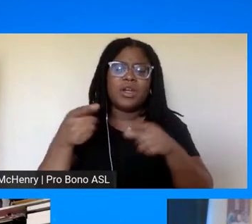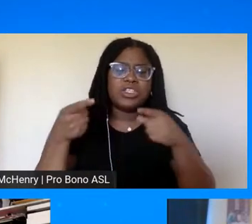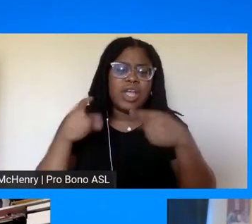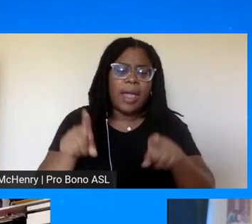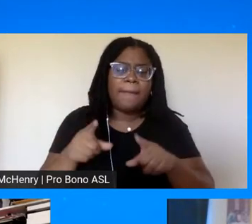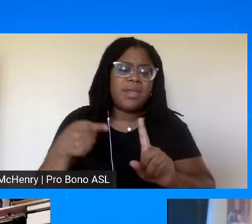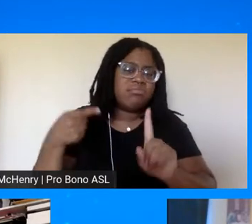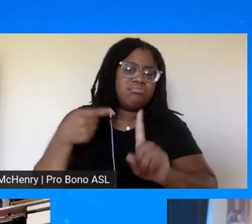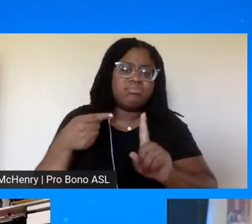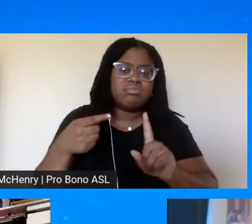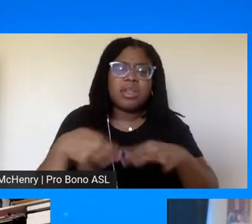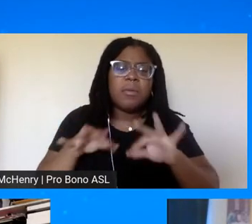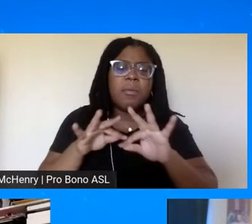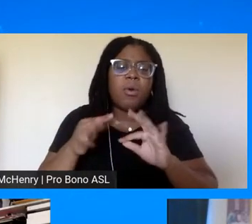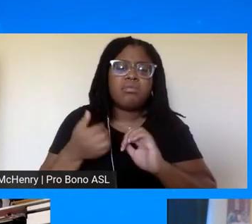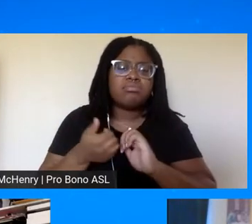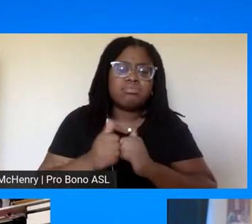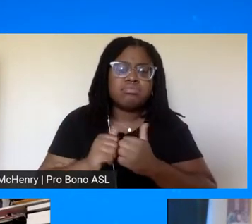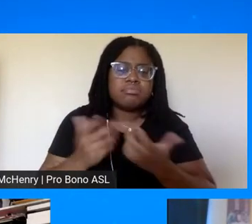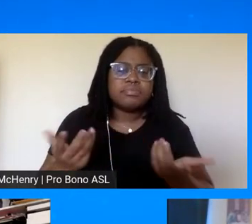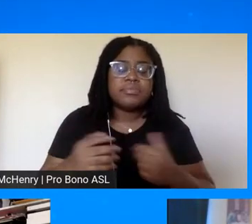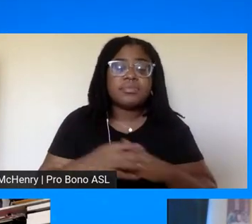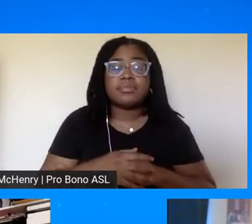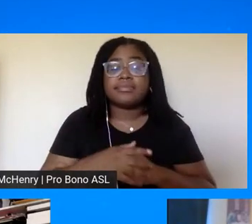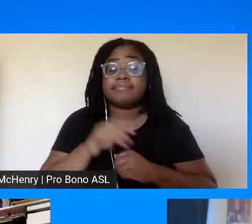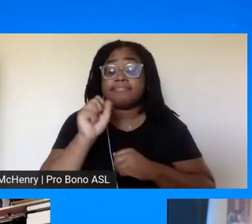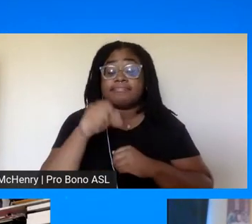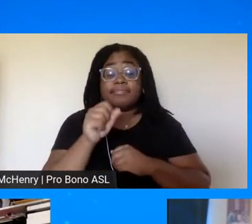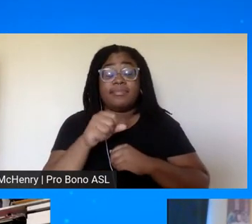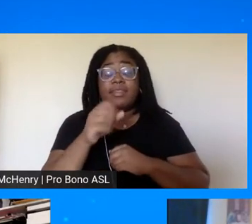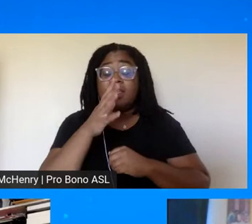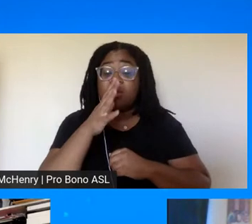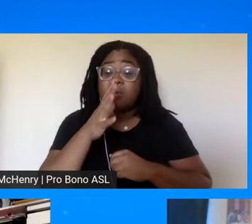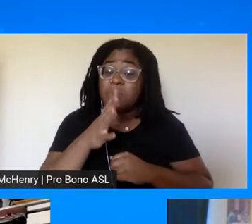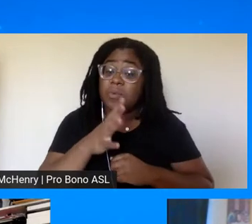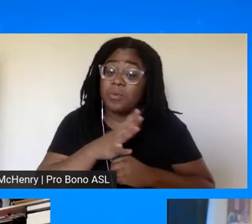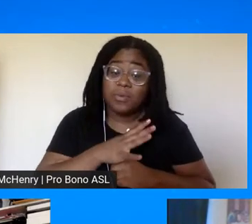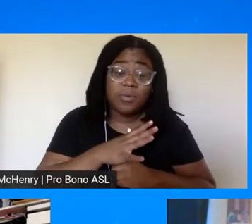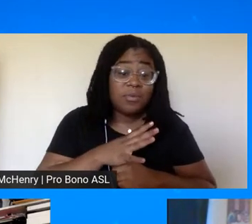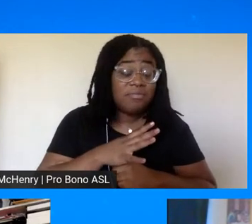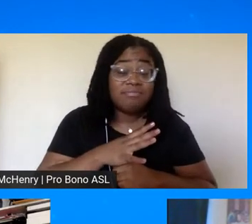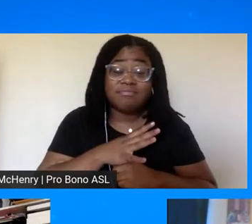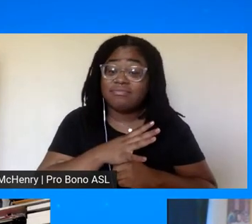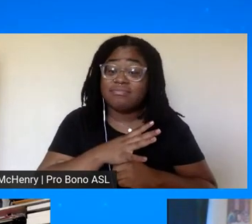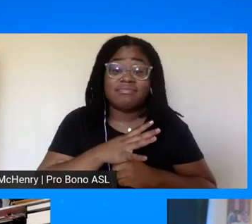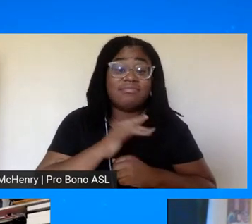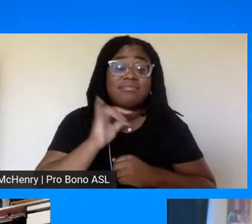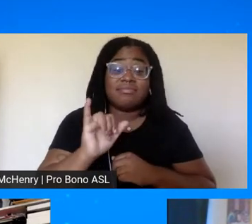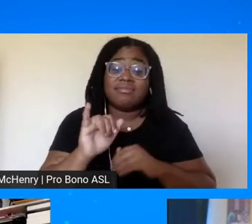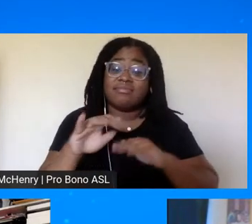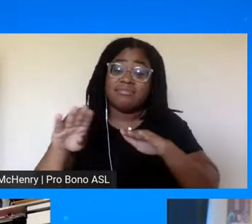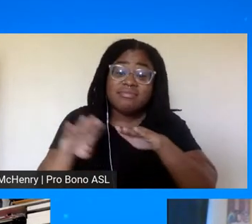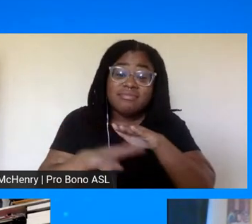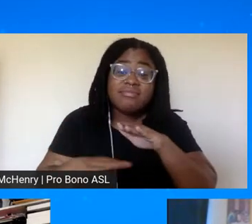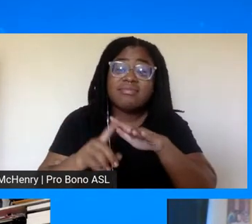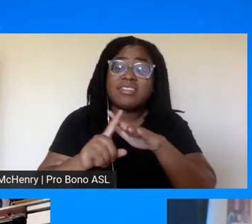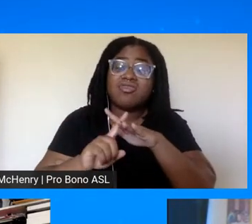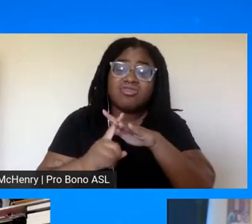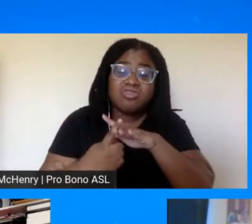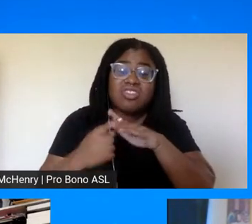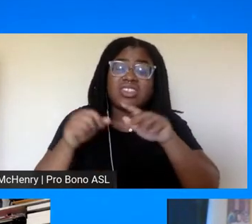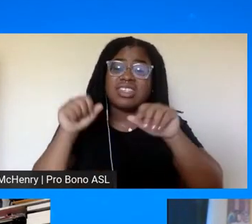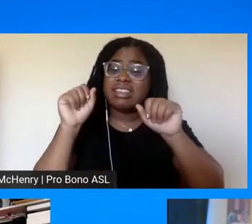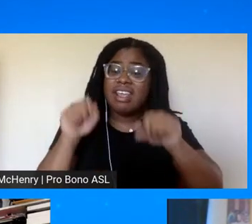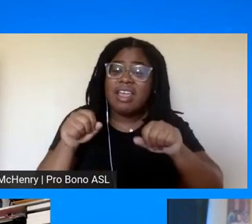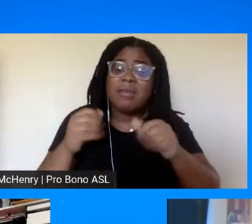oh indeed you know women really were the tendons and ligaments and the sinew that really enabled the civil rights movement in